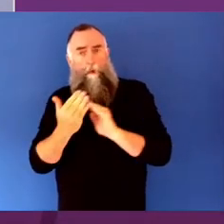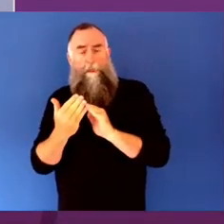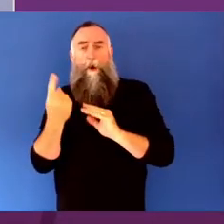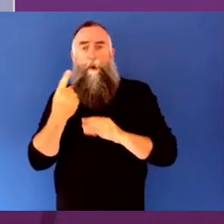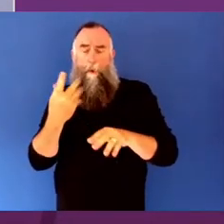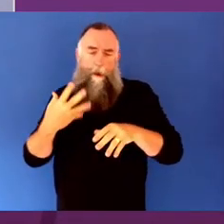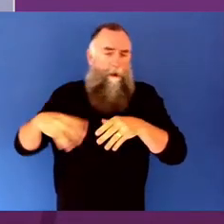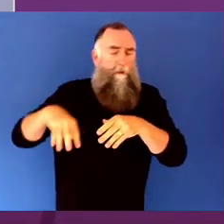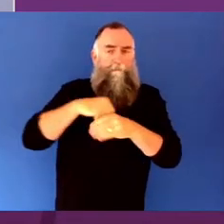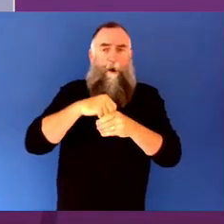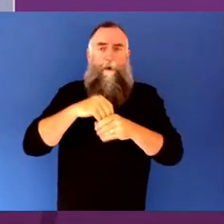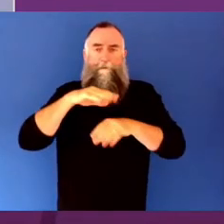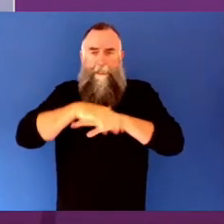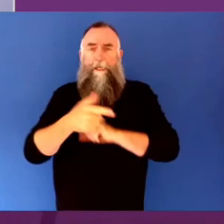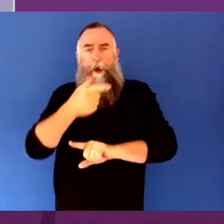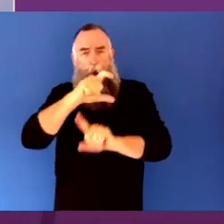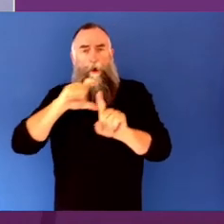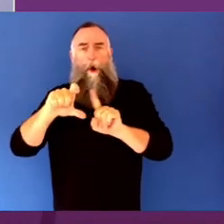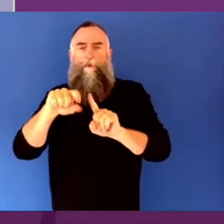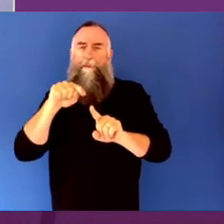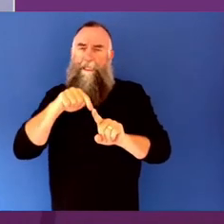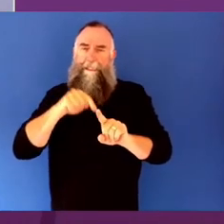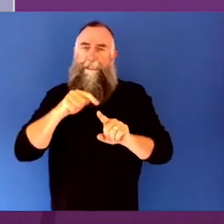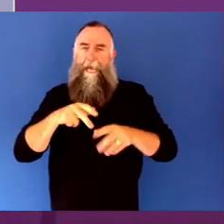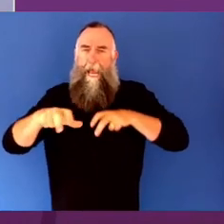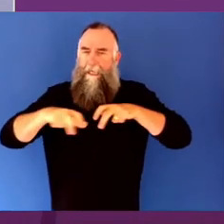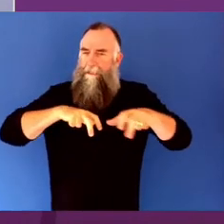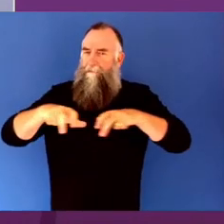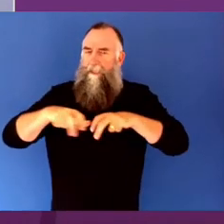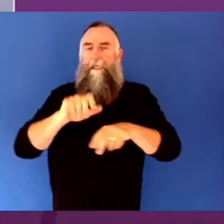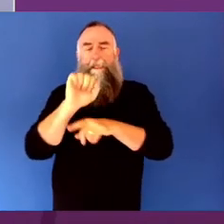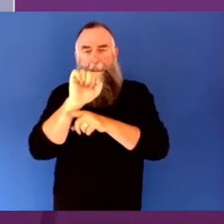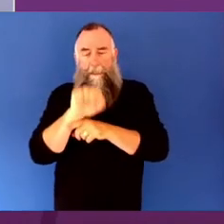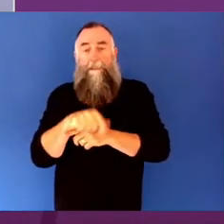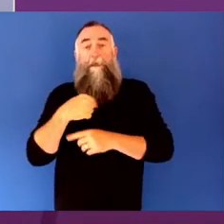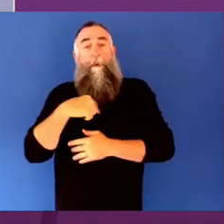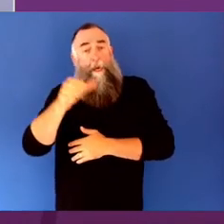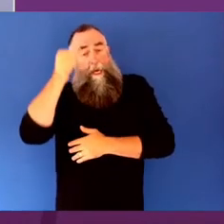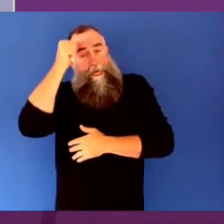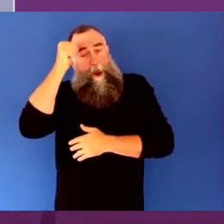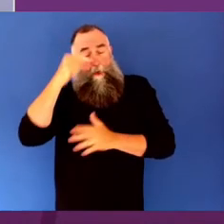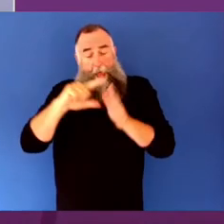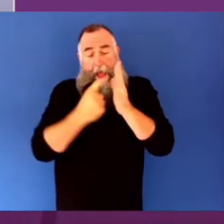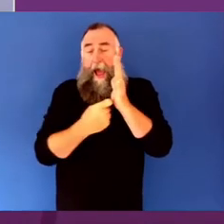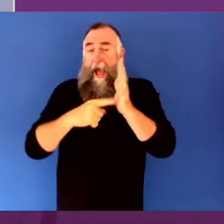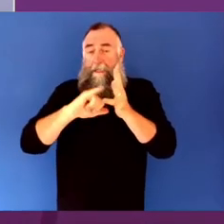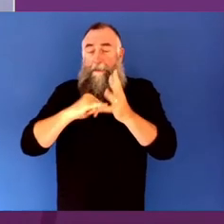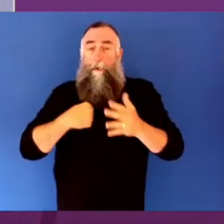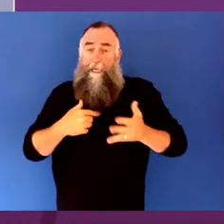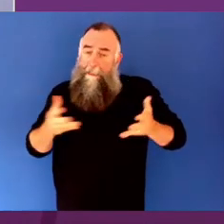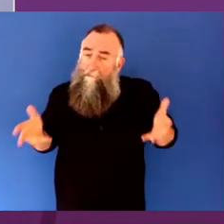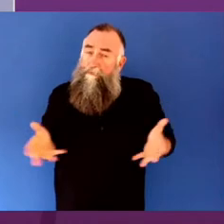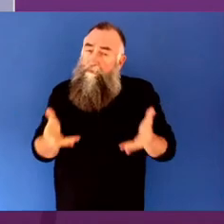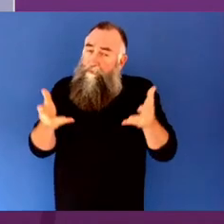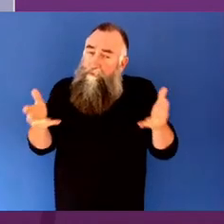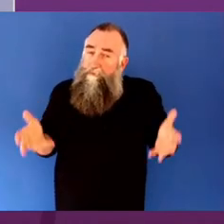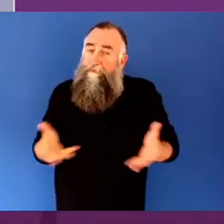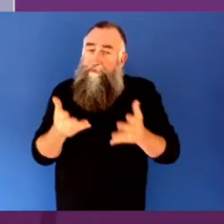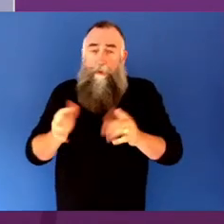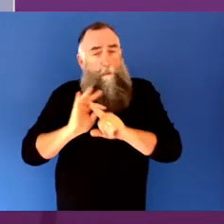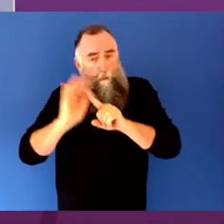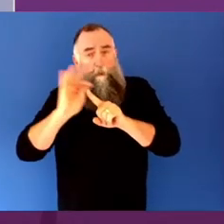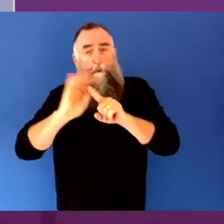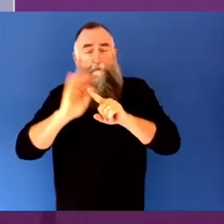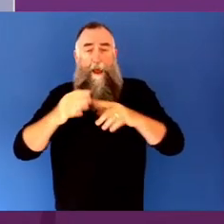cultural activities. We know, for example, that the arts have a role in promotion of health and in prevention, management and treatment of illness,